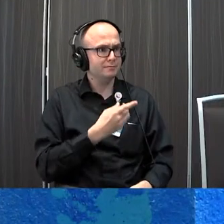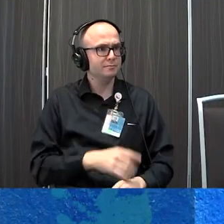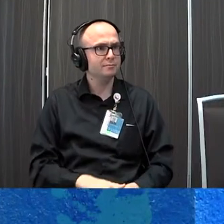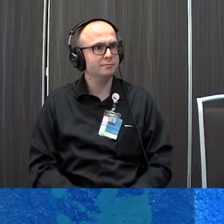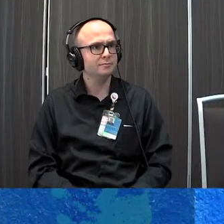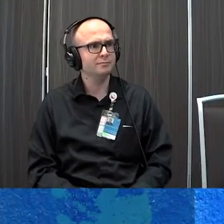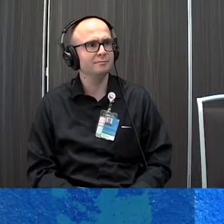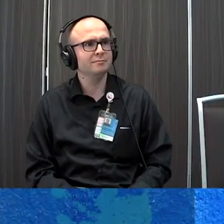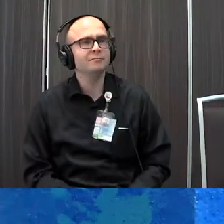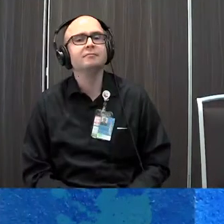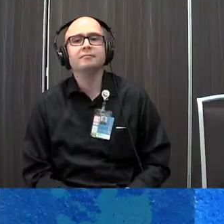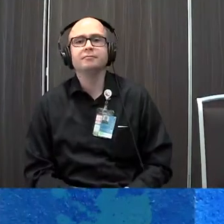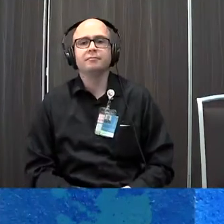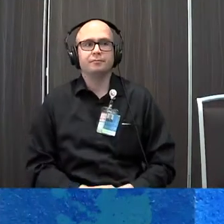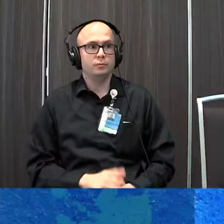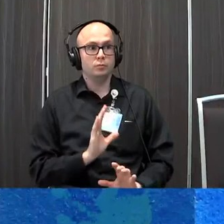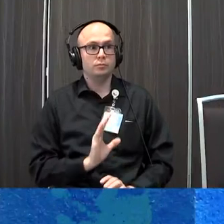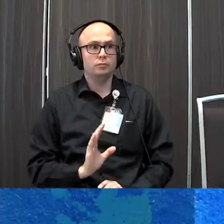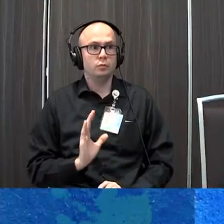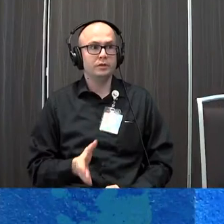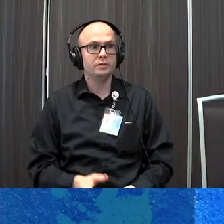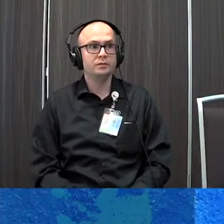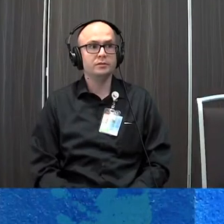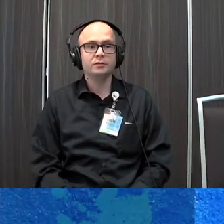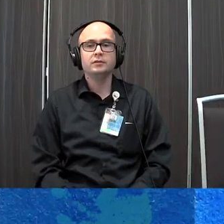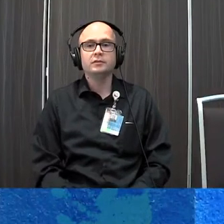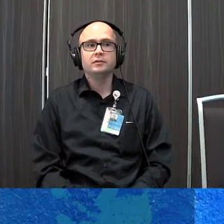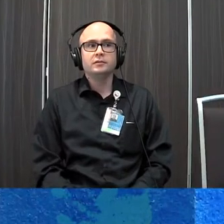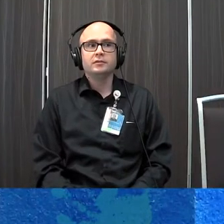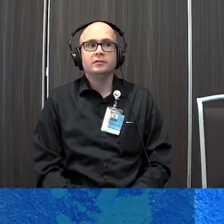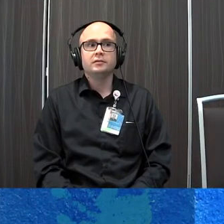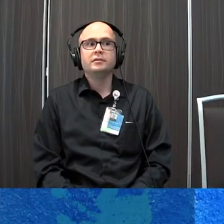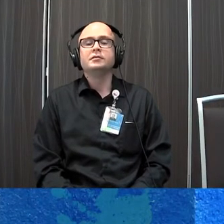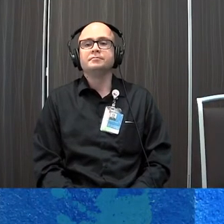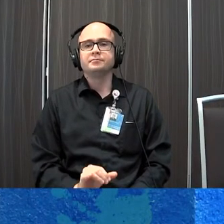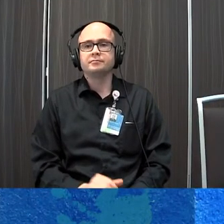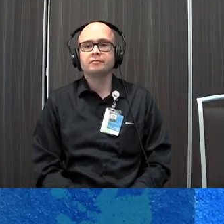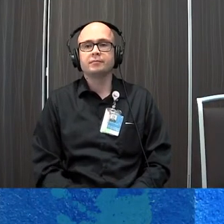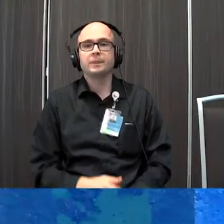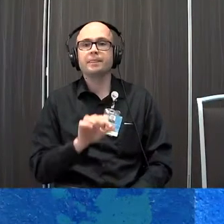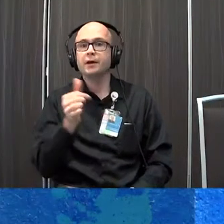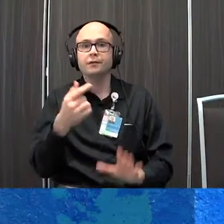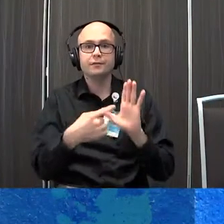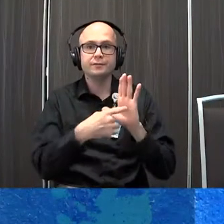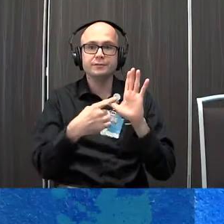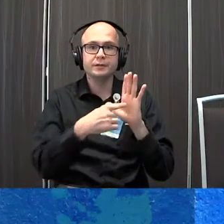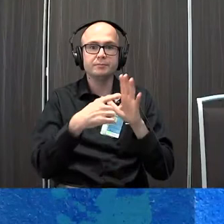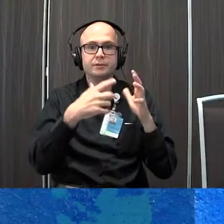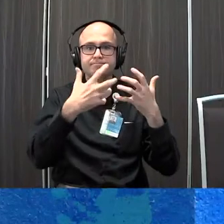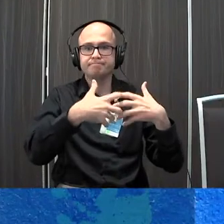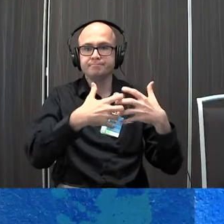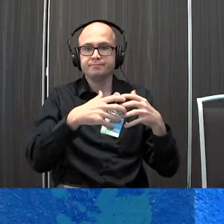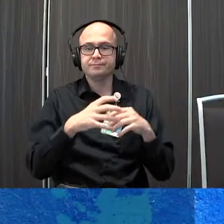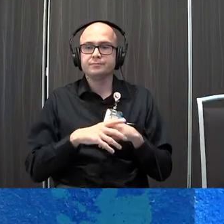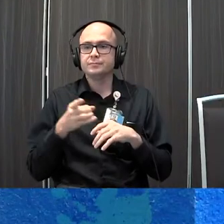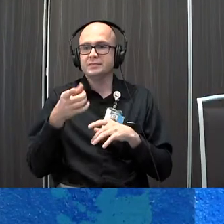so here's another example of the dynamic display speech generating devices and each